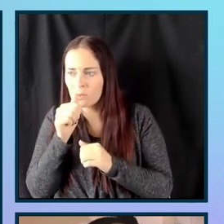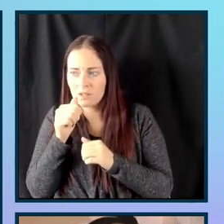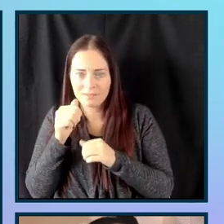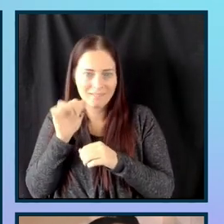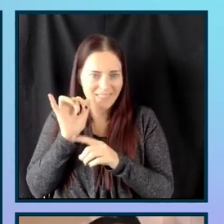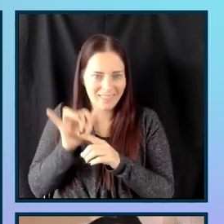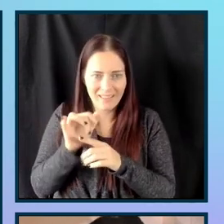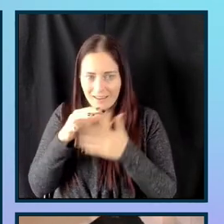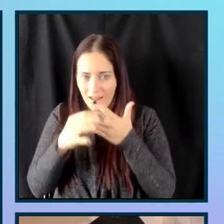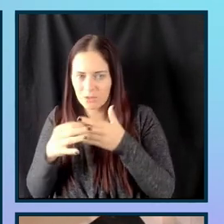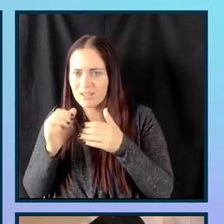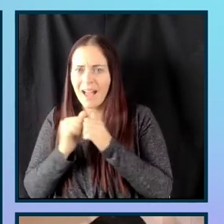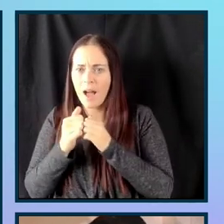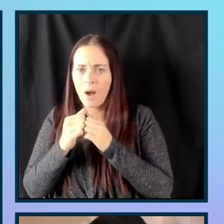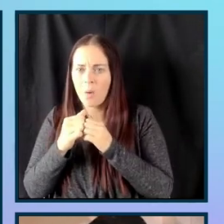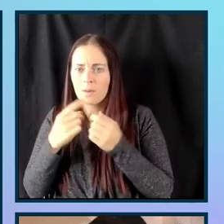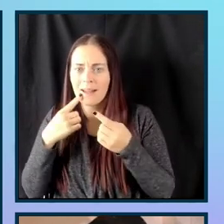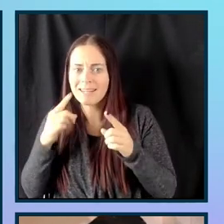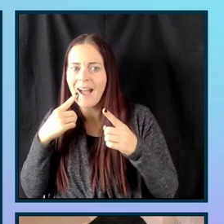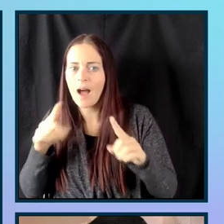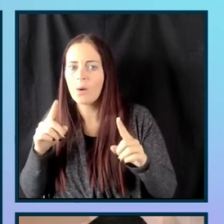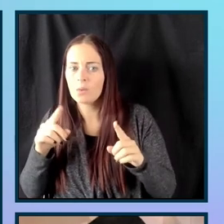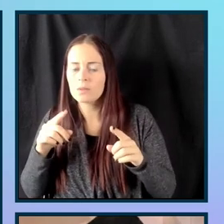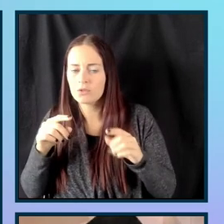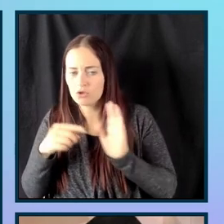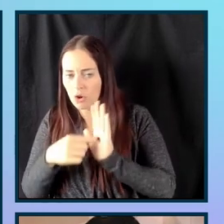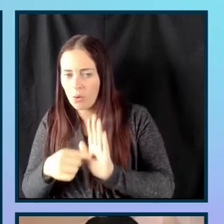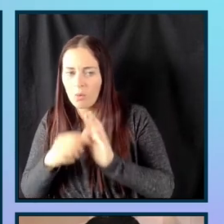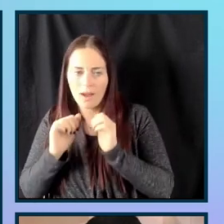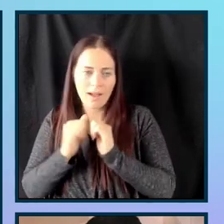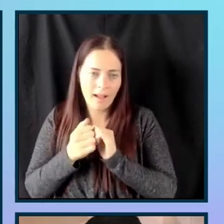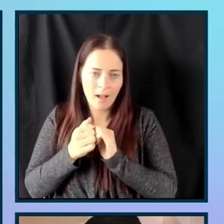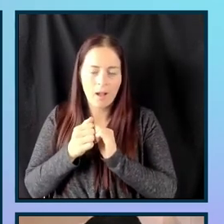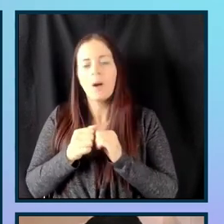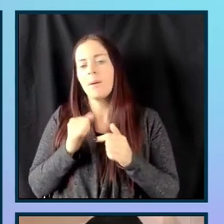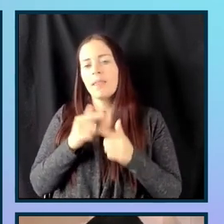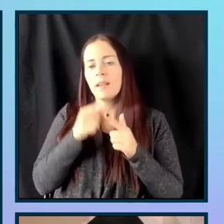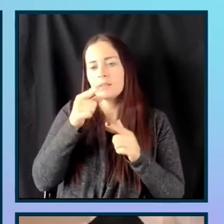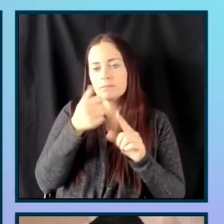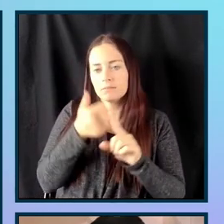so that you can get a better idea of how you can handle that on your site.